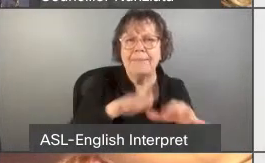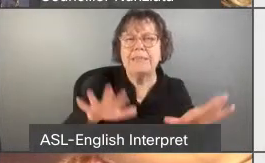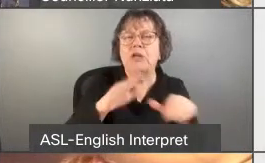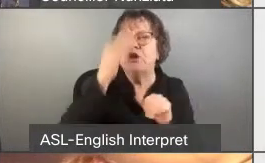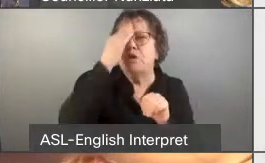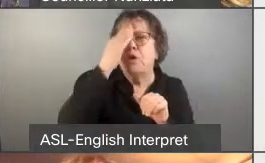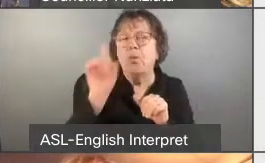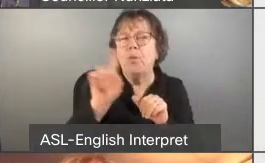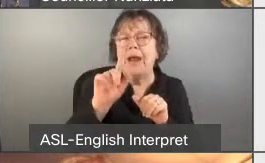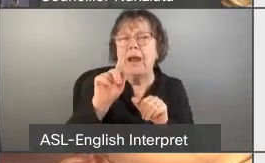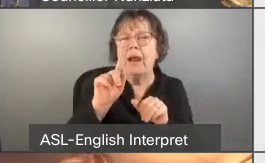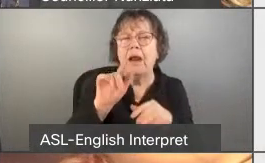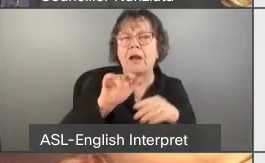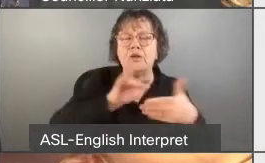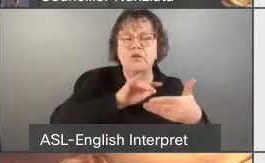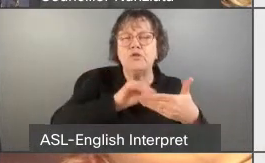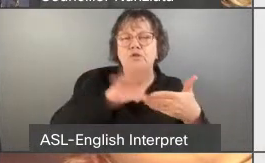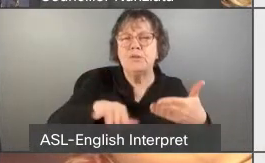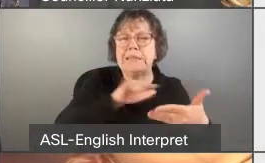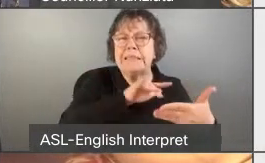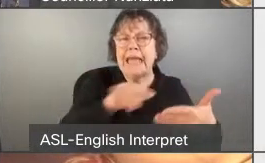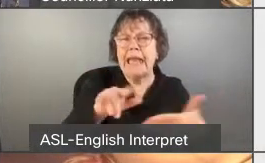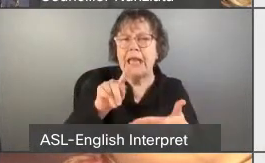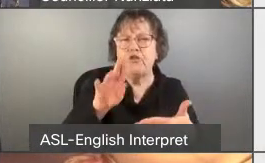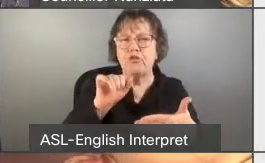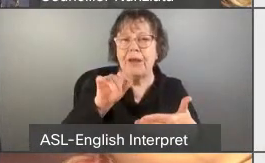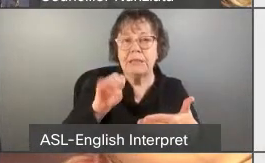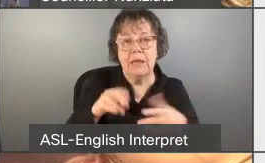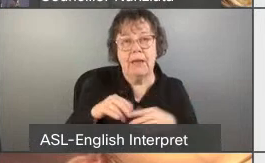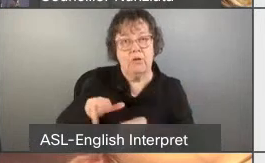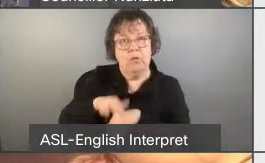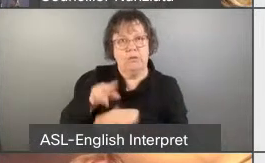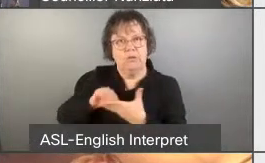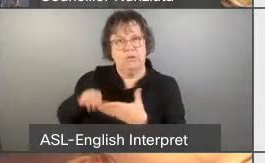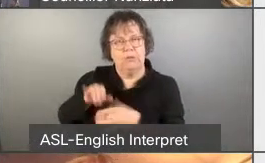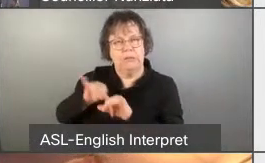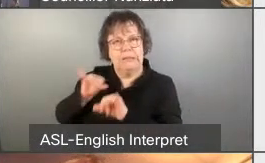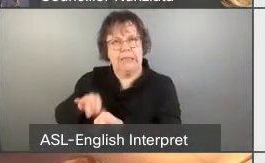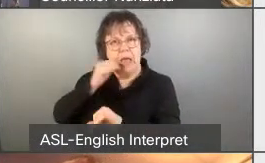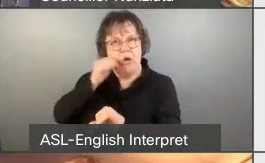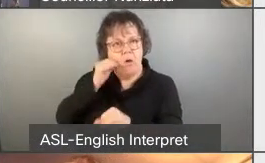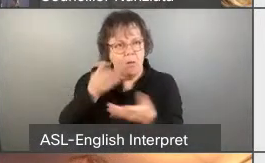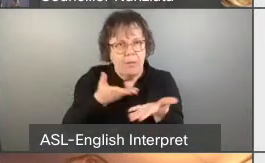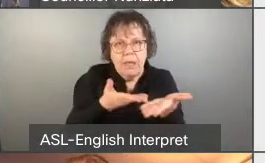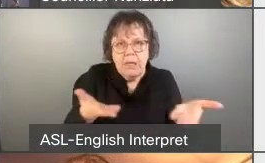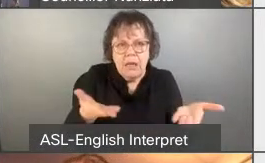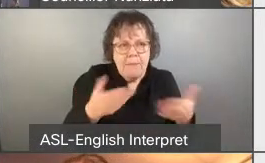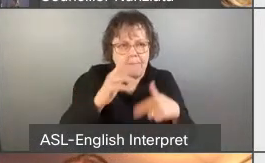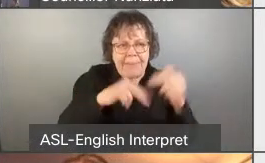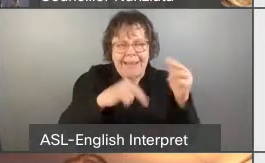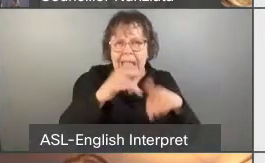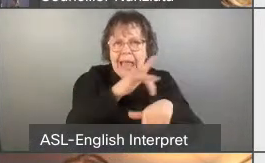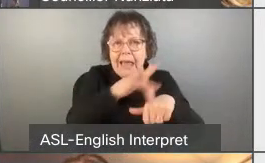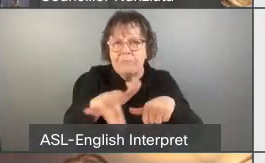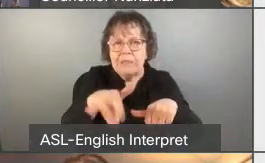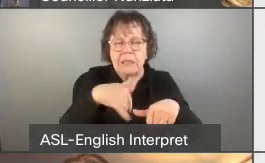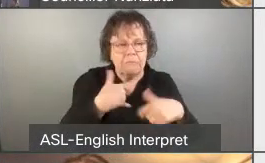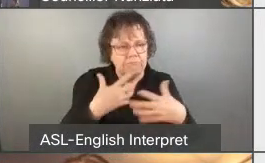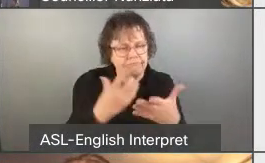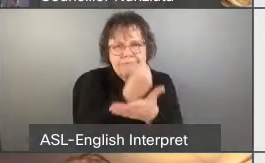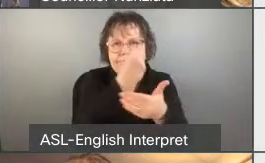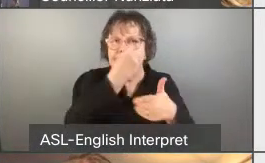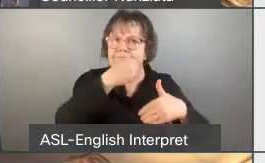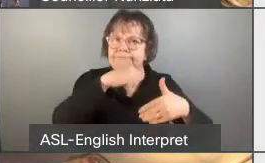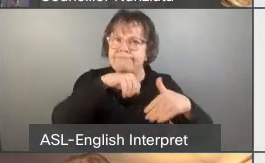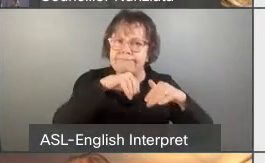the students that study trades go. And, of course, the students were told to stay home, so the space was available. And then we packed more food aid and